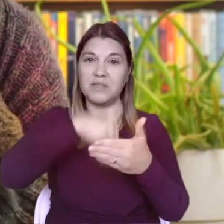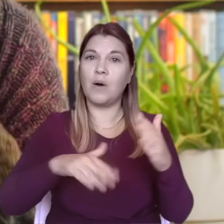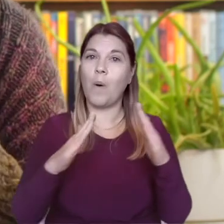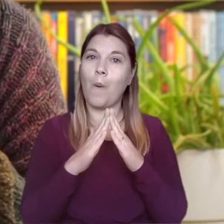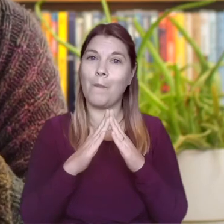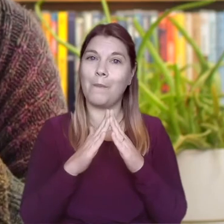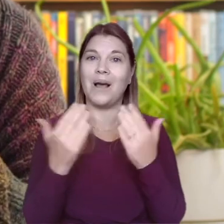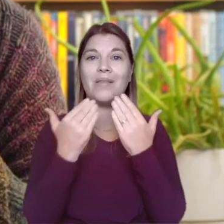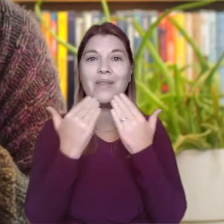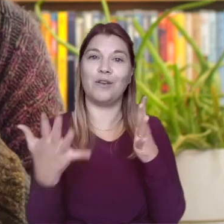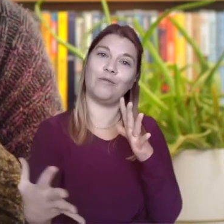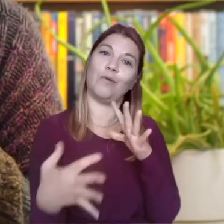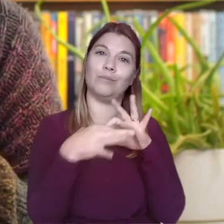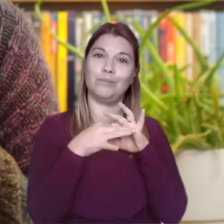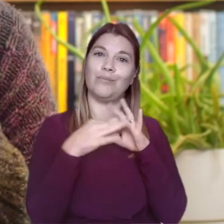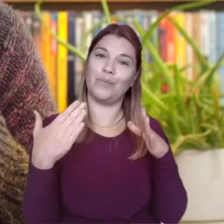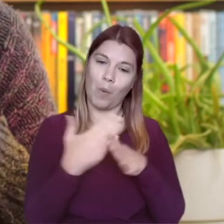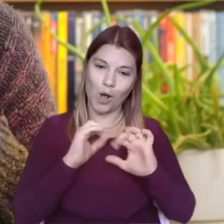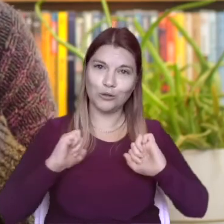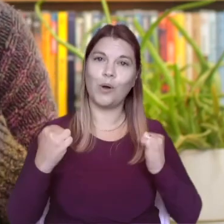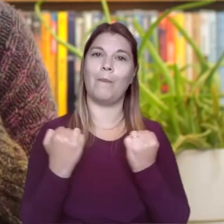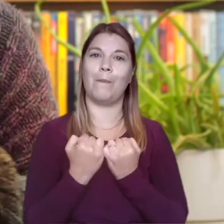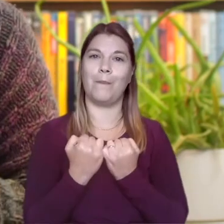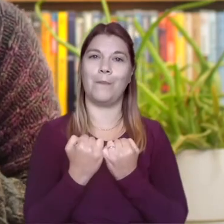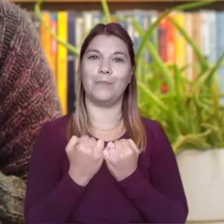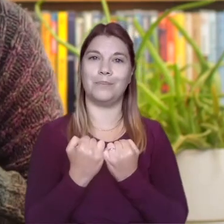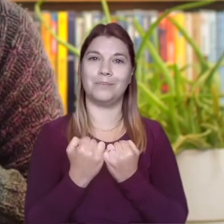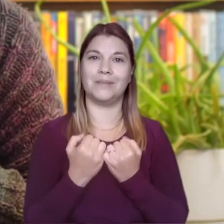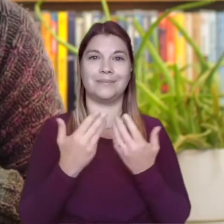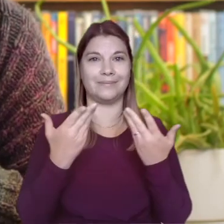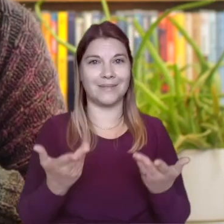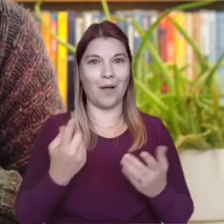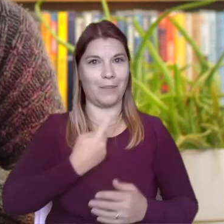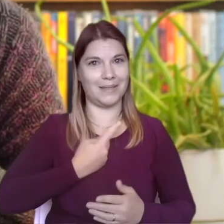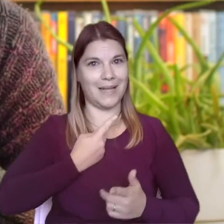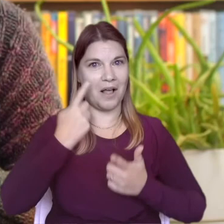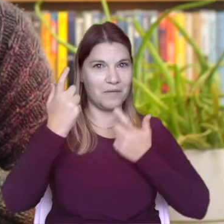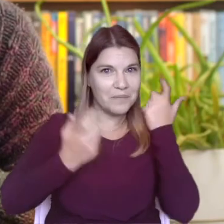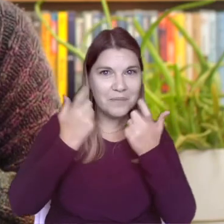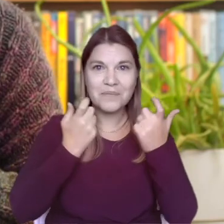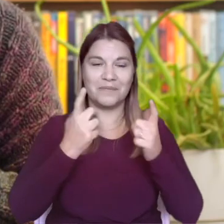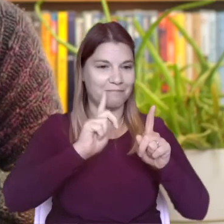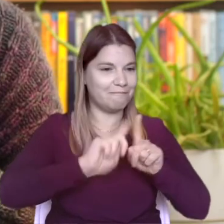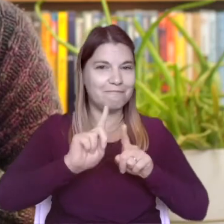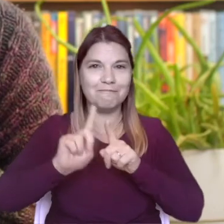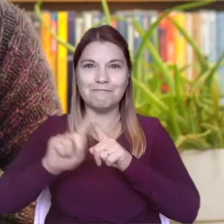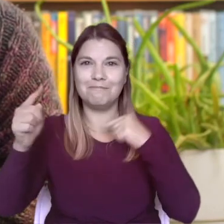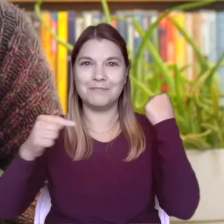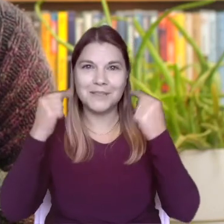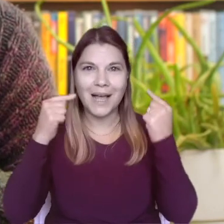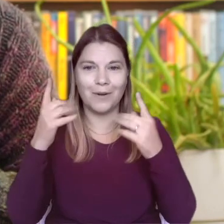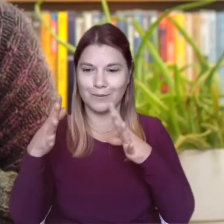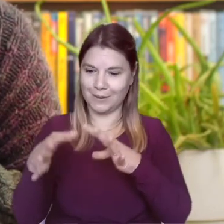Thank you for joining me on this little journey. I'm going to go exploring now to see what other sounds I can make around the house.